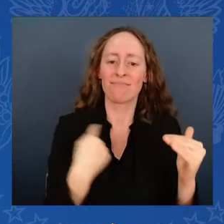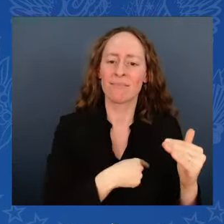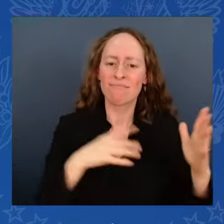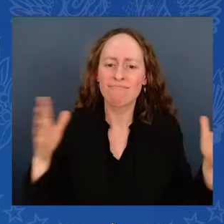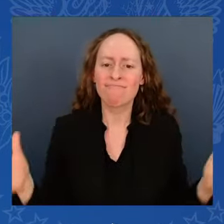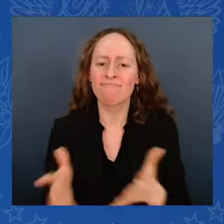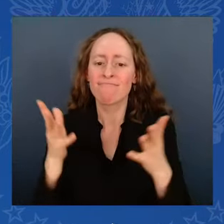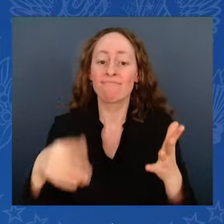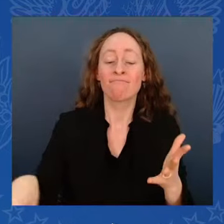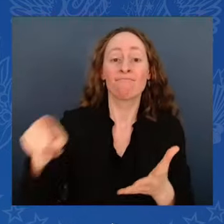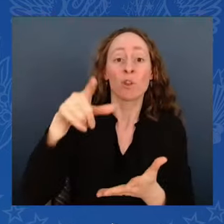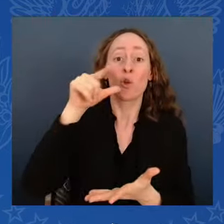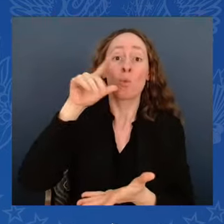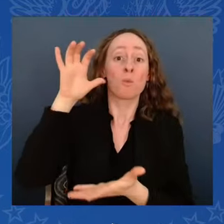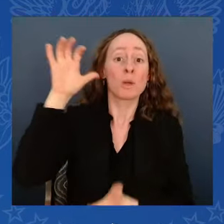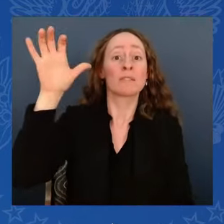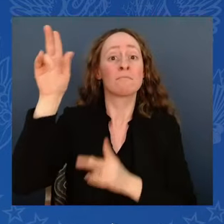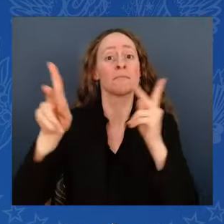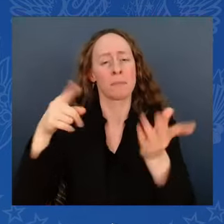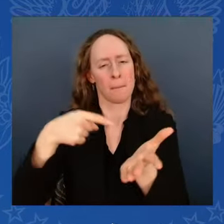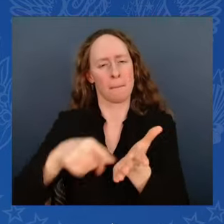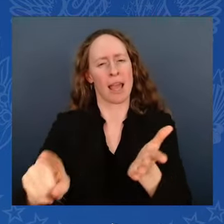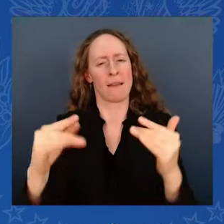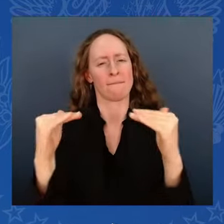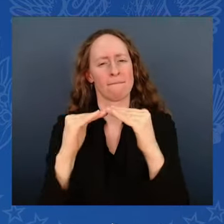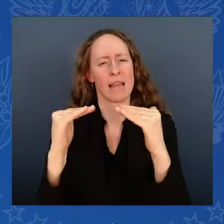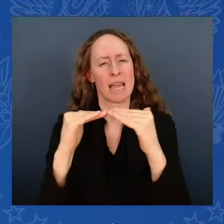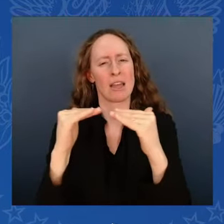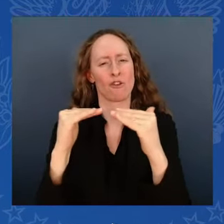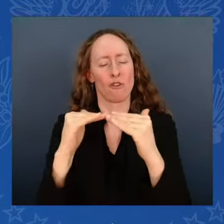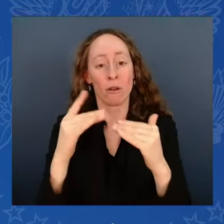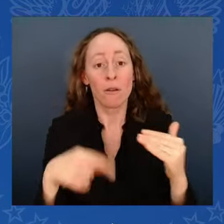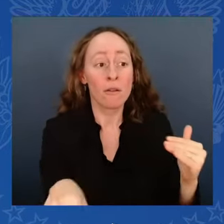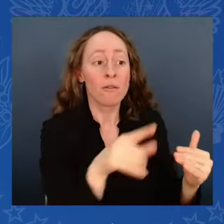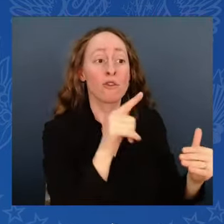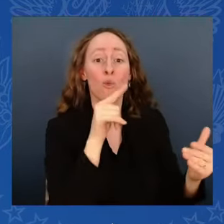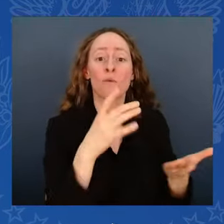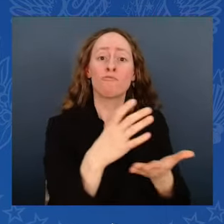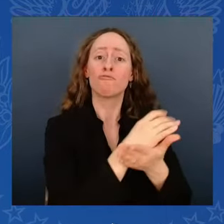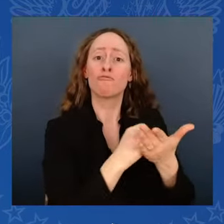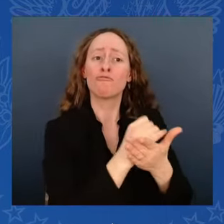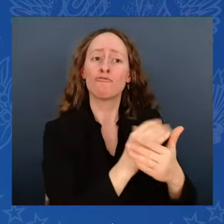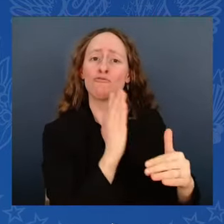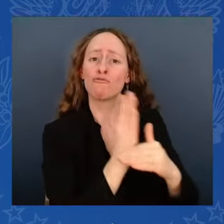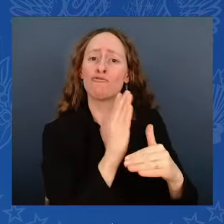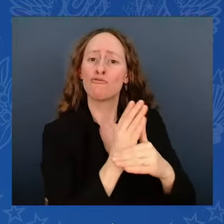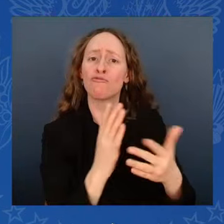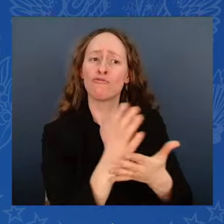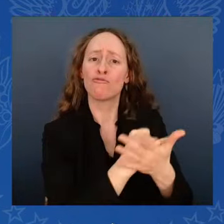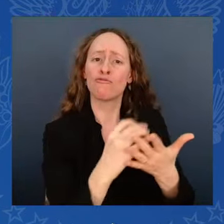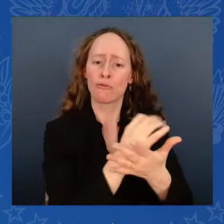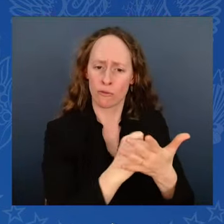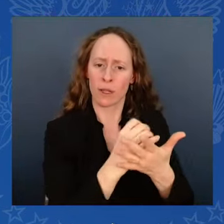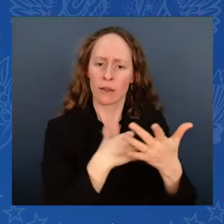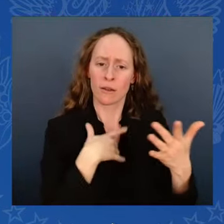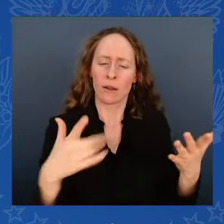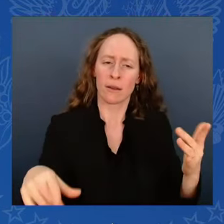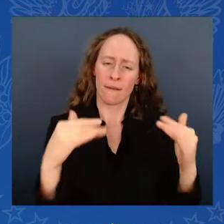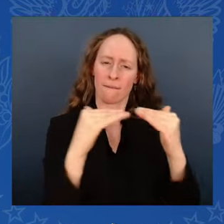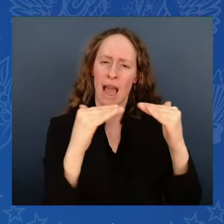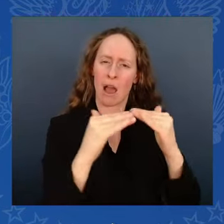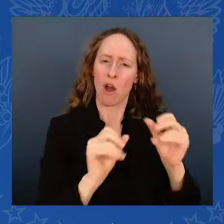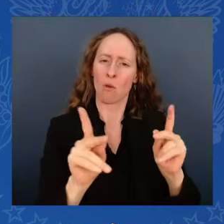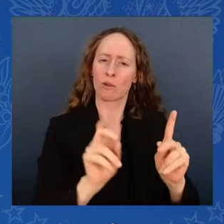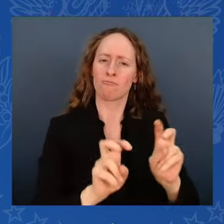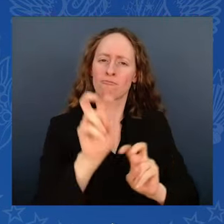taxes. Where working people finally have a fair shot with childcare, eldercare, paid leave. We're one of the only nations